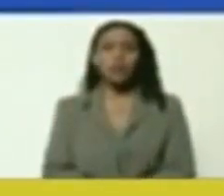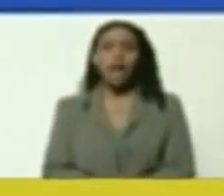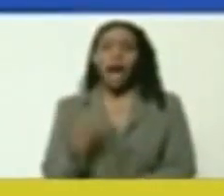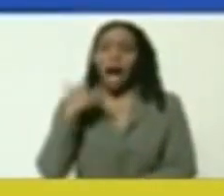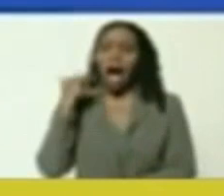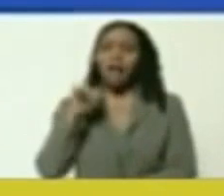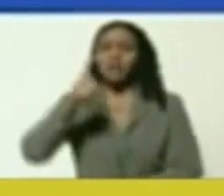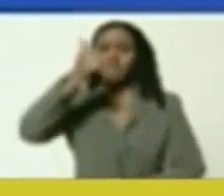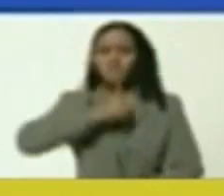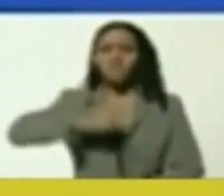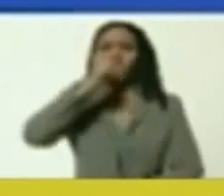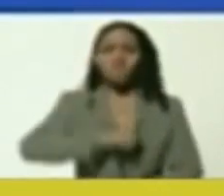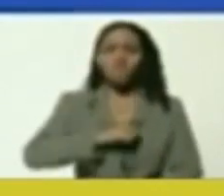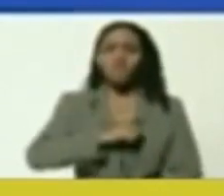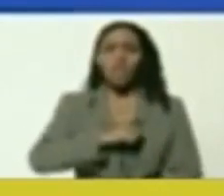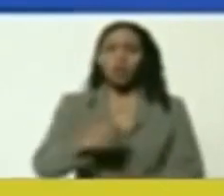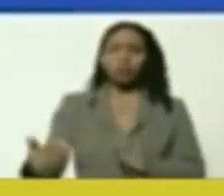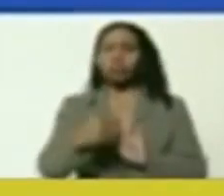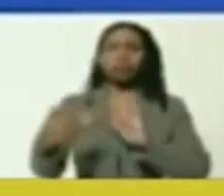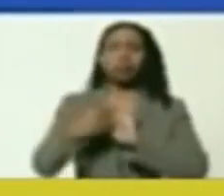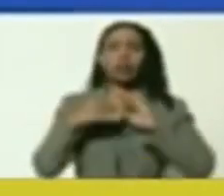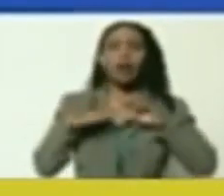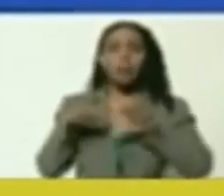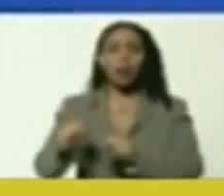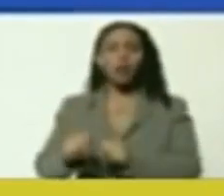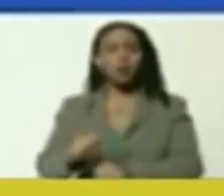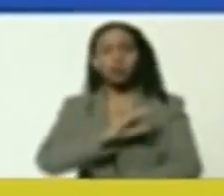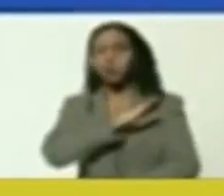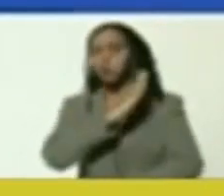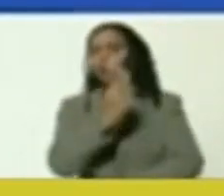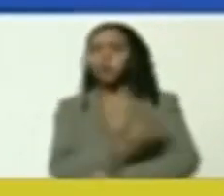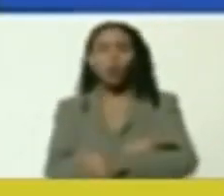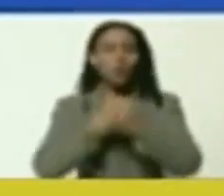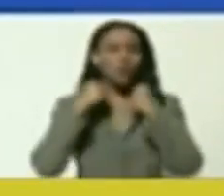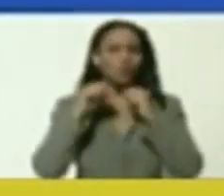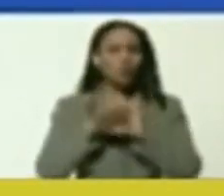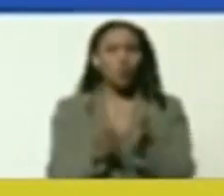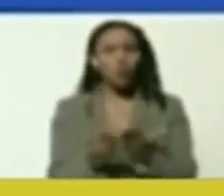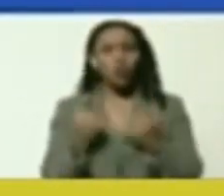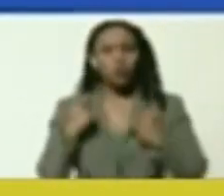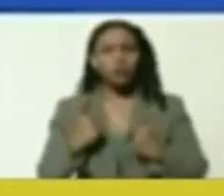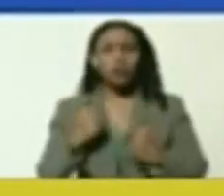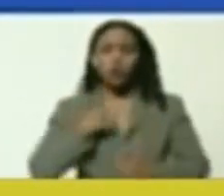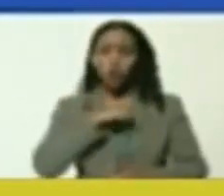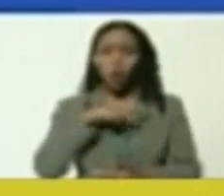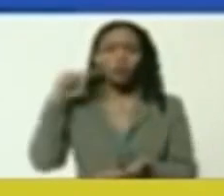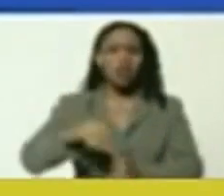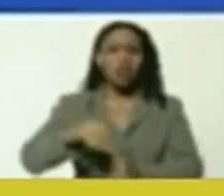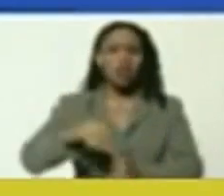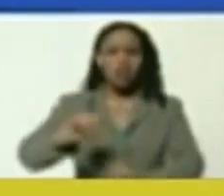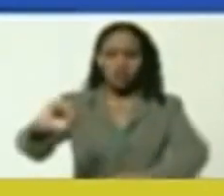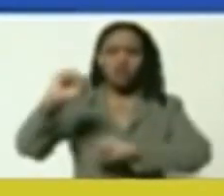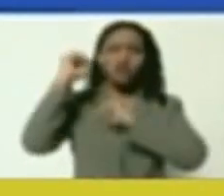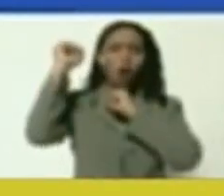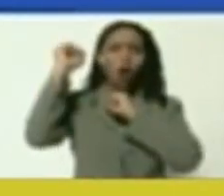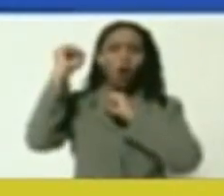Venezuela, after resisting the most powerful empire in the world,